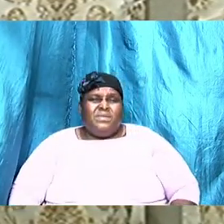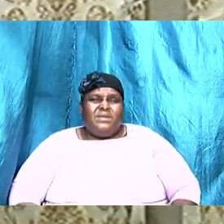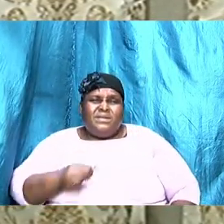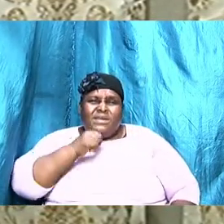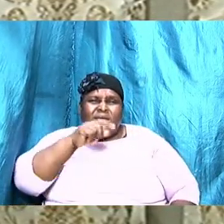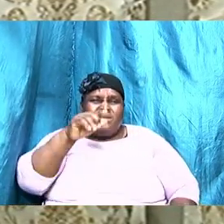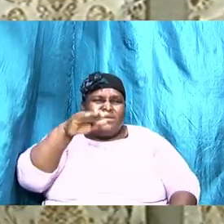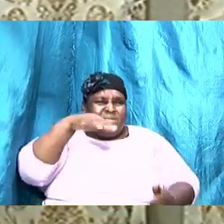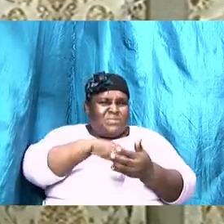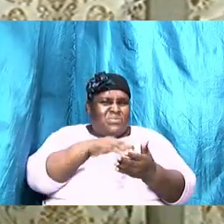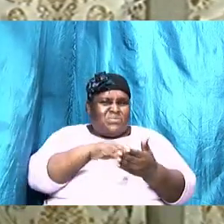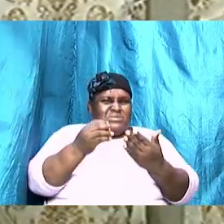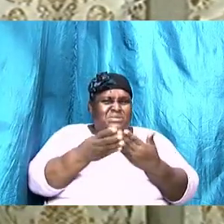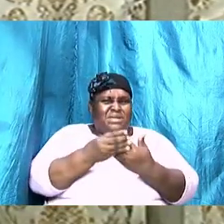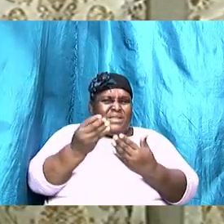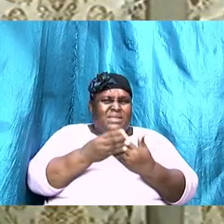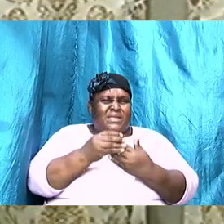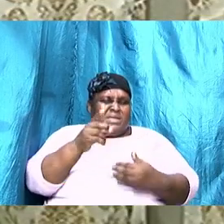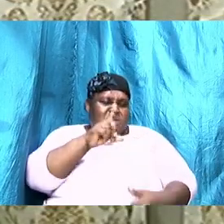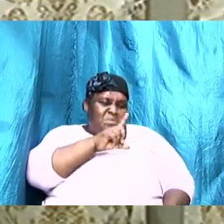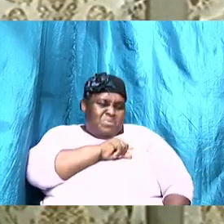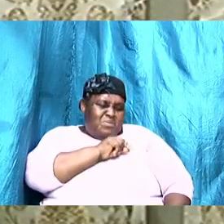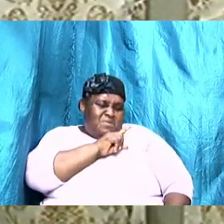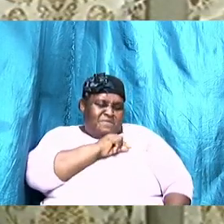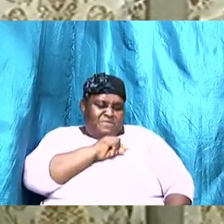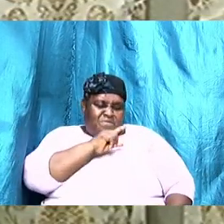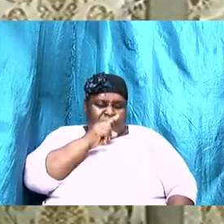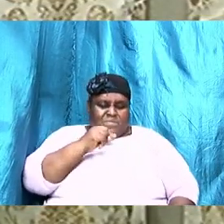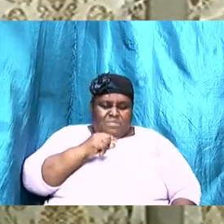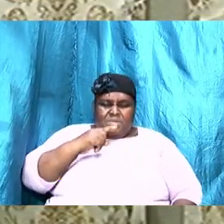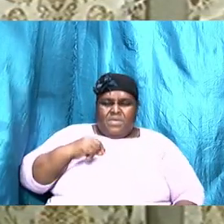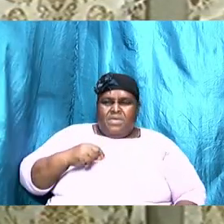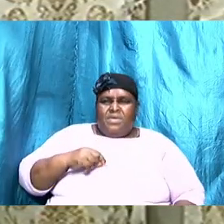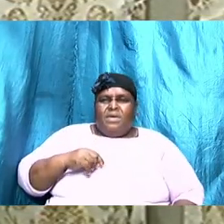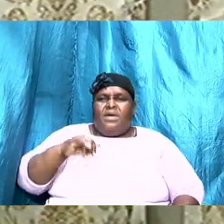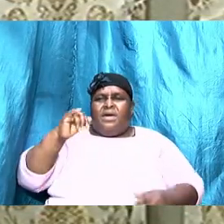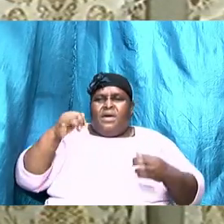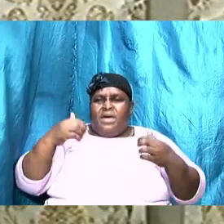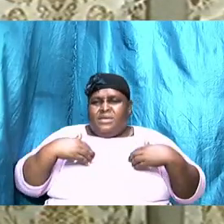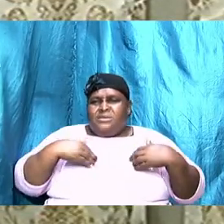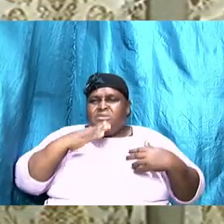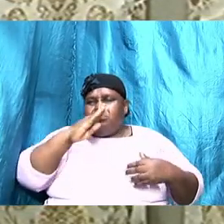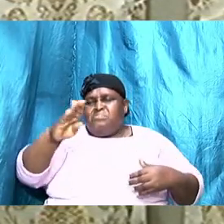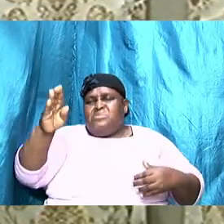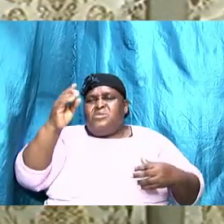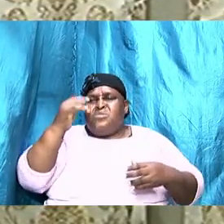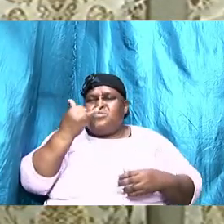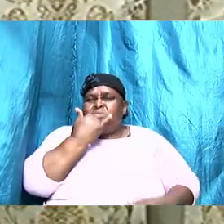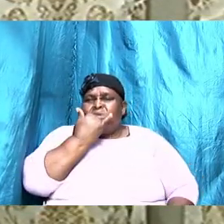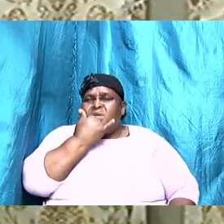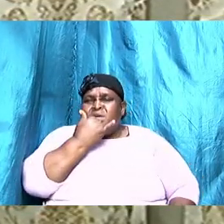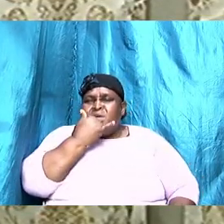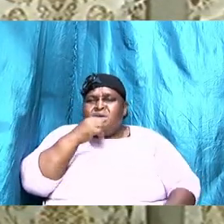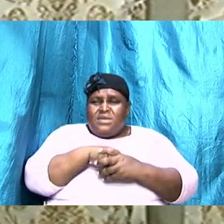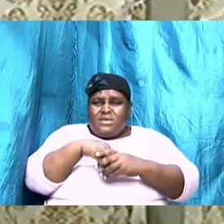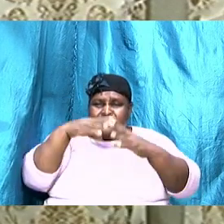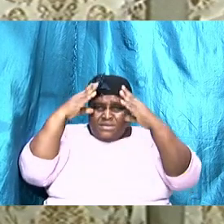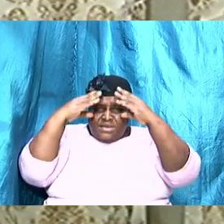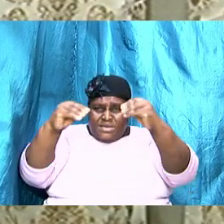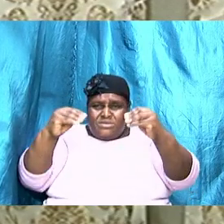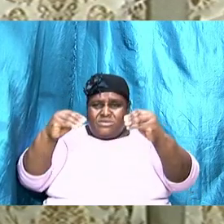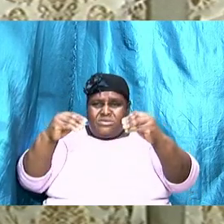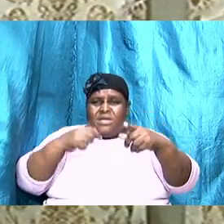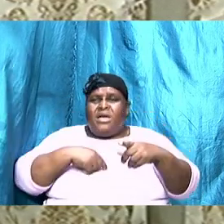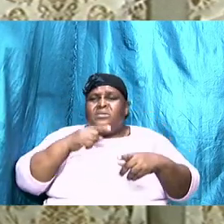I don't know what is happening but it happened and it has to be wrong and in teaching I am